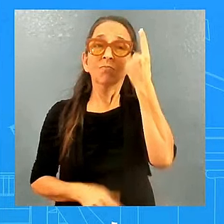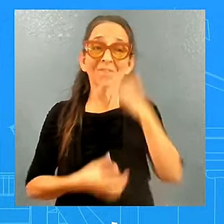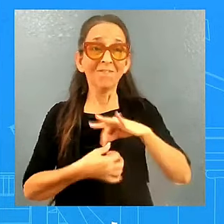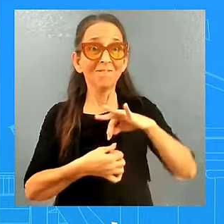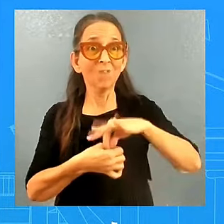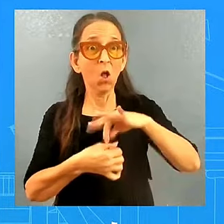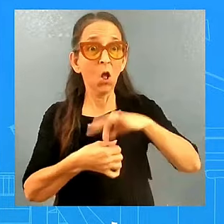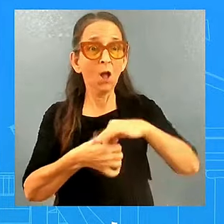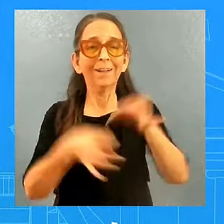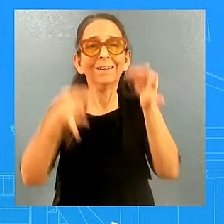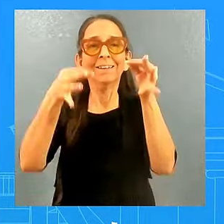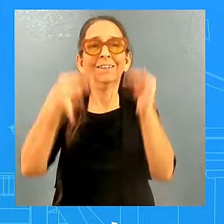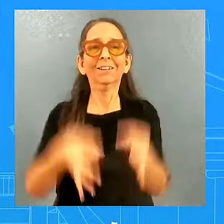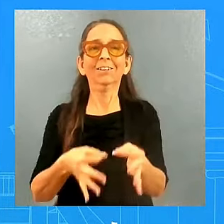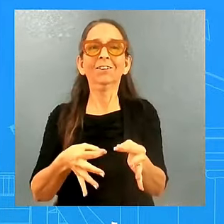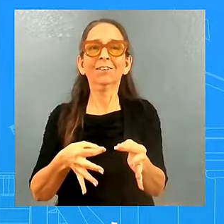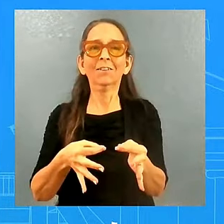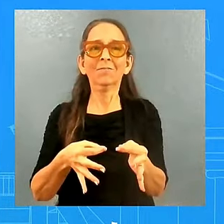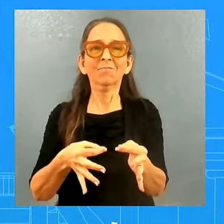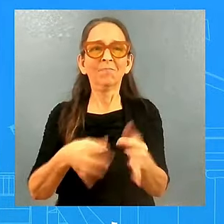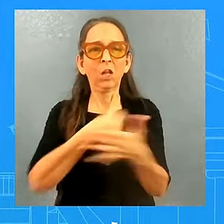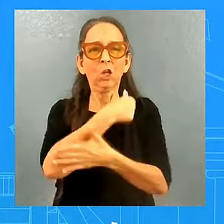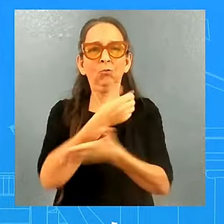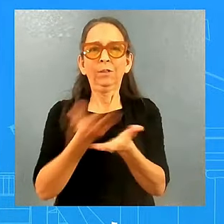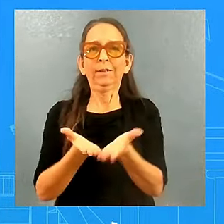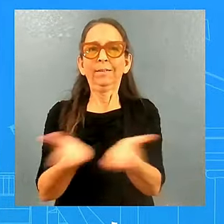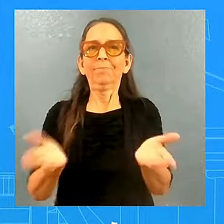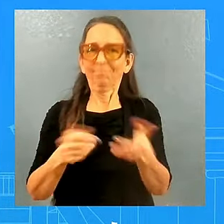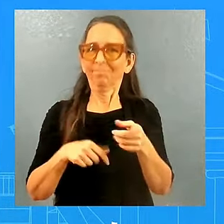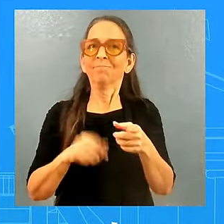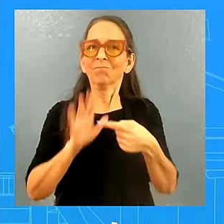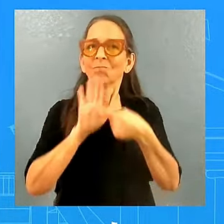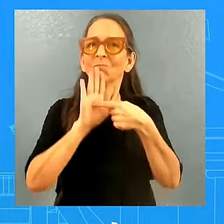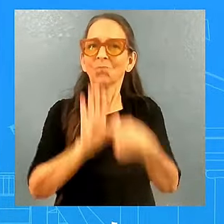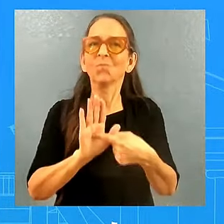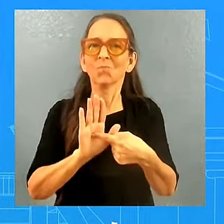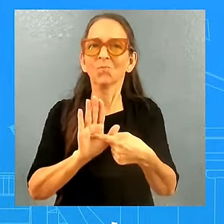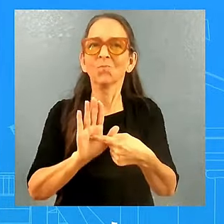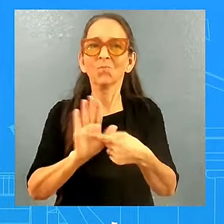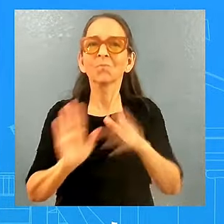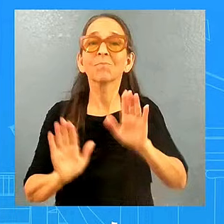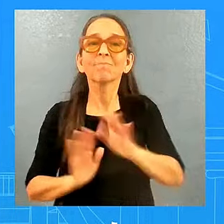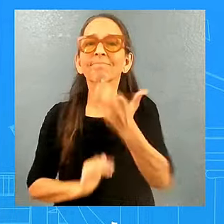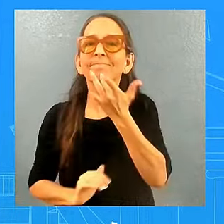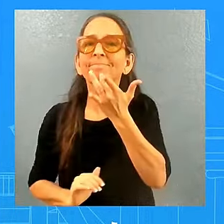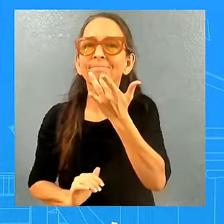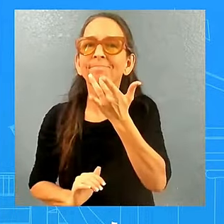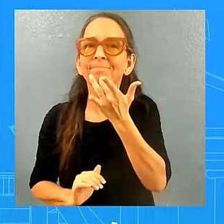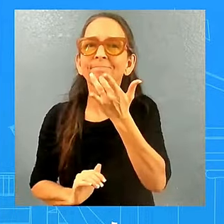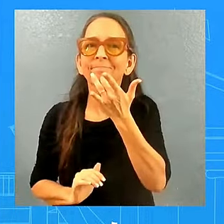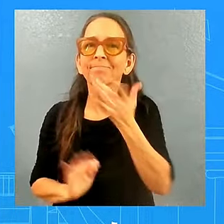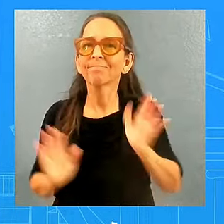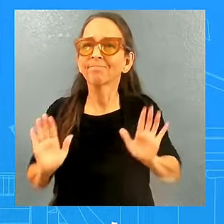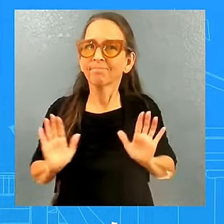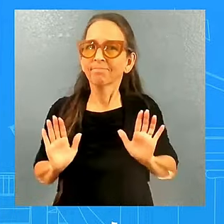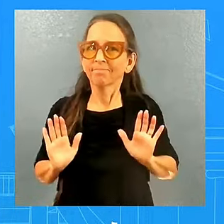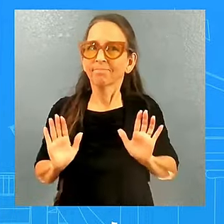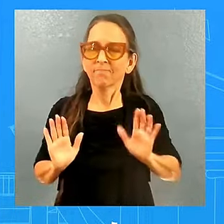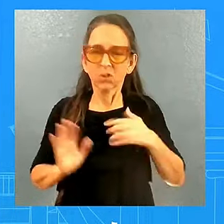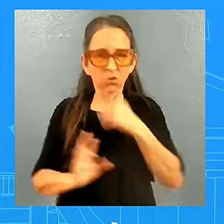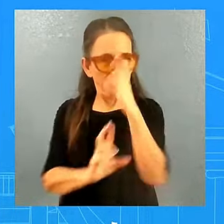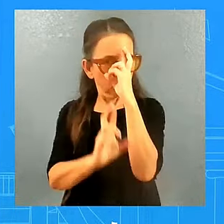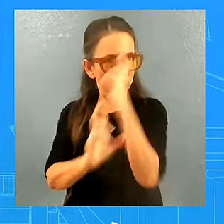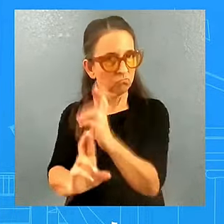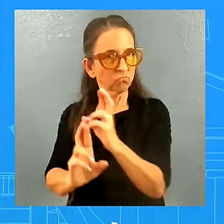country. And we're going to respect that. We are. We're going to respect that. But to your question about what the president said, the president